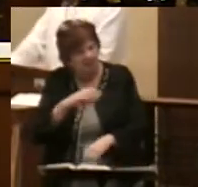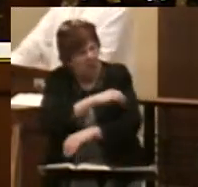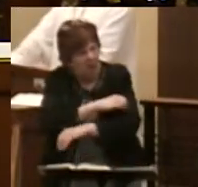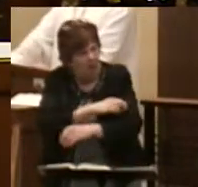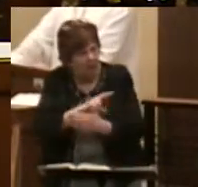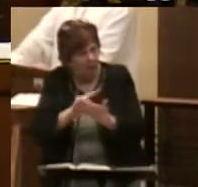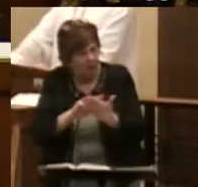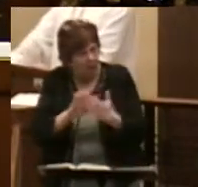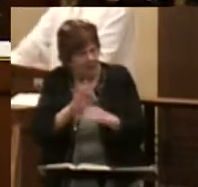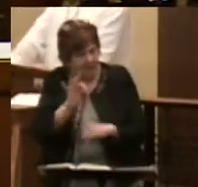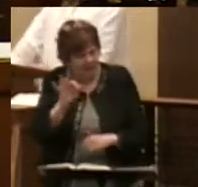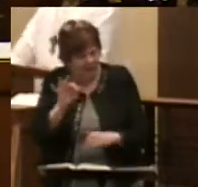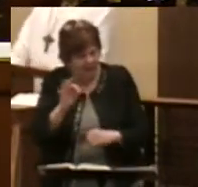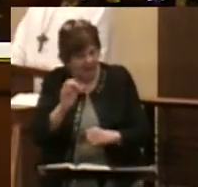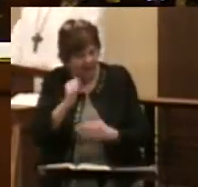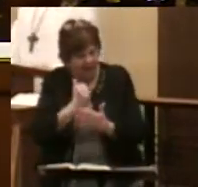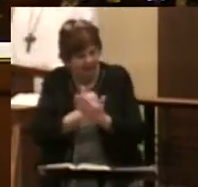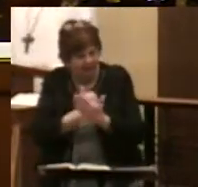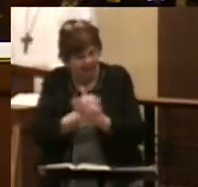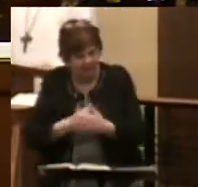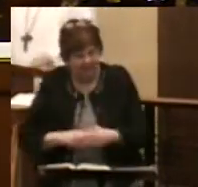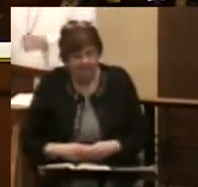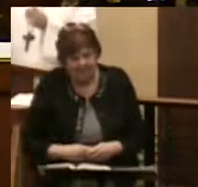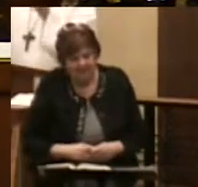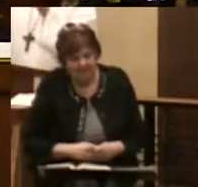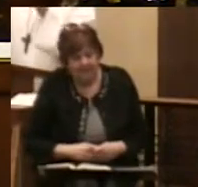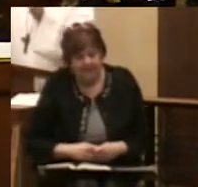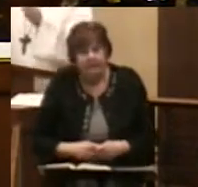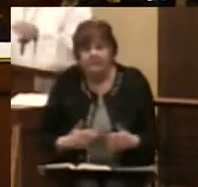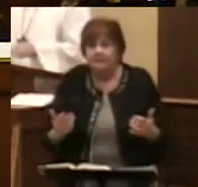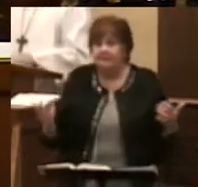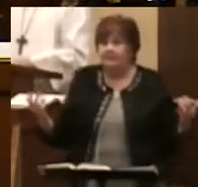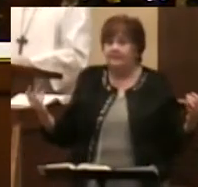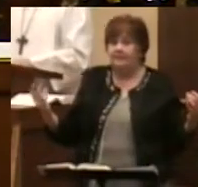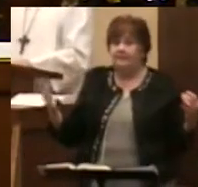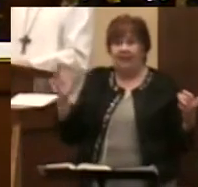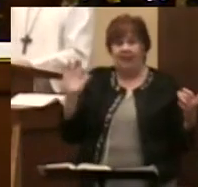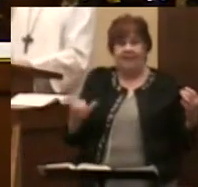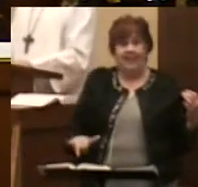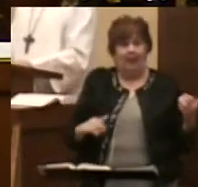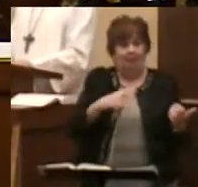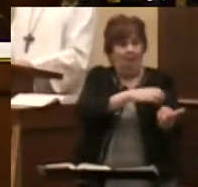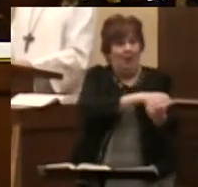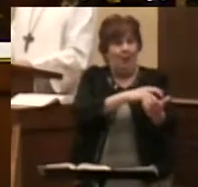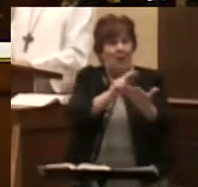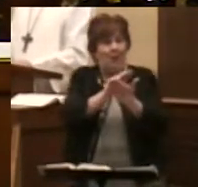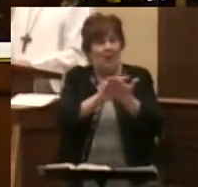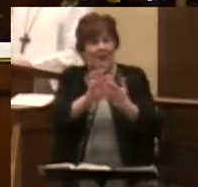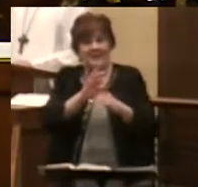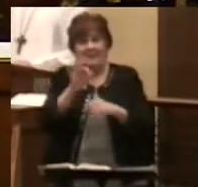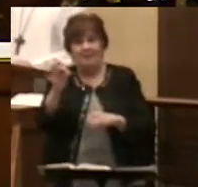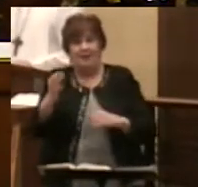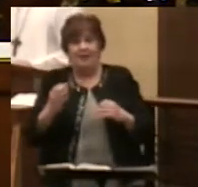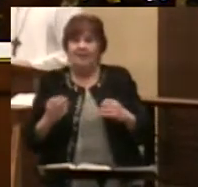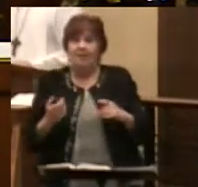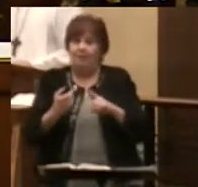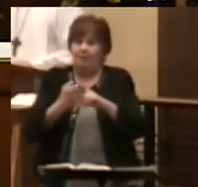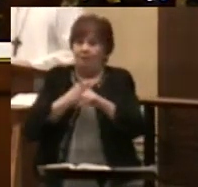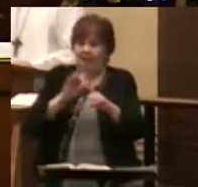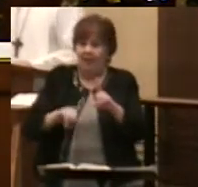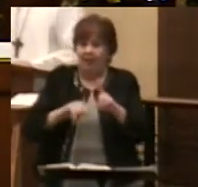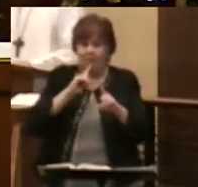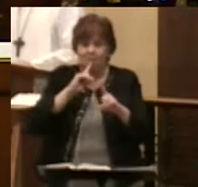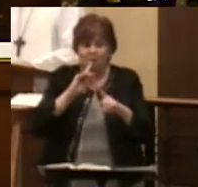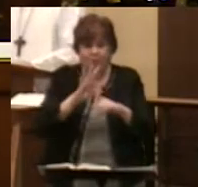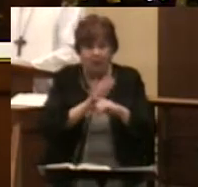Spirit. Amen. And it is by the power of the Holy Spirit through the promise of baptism